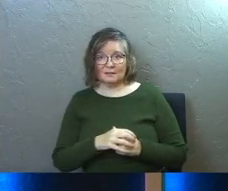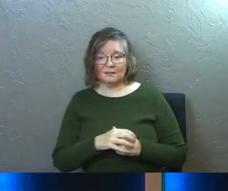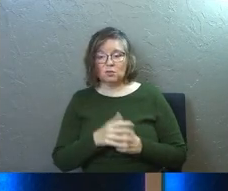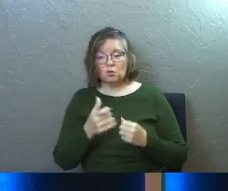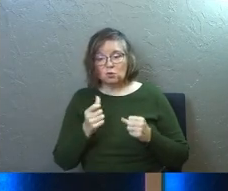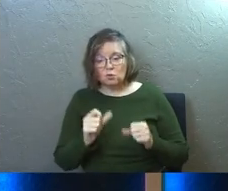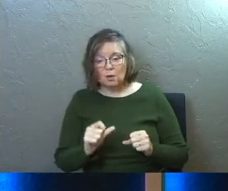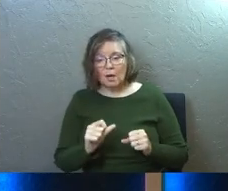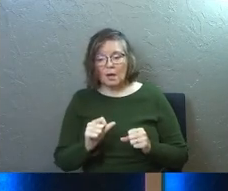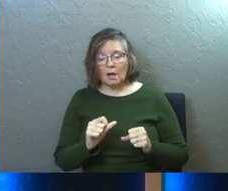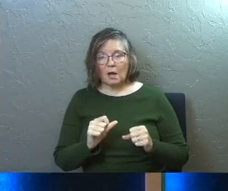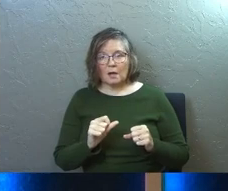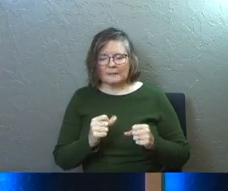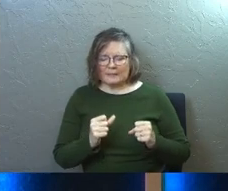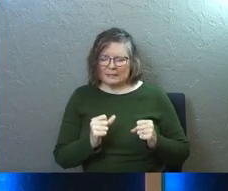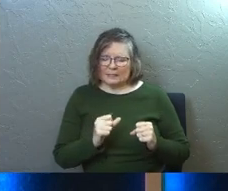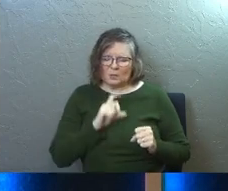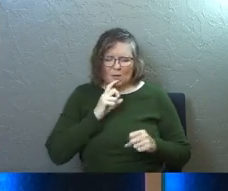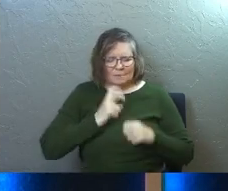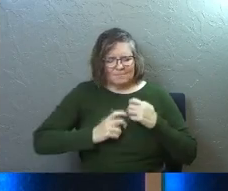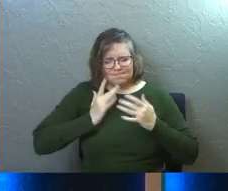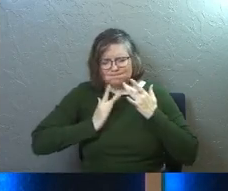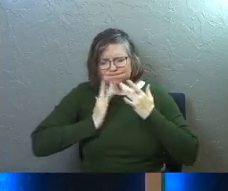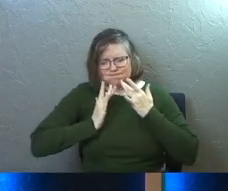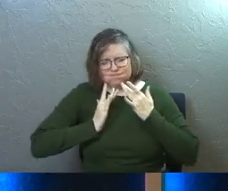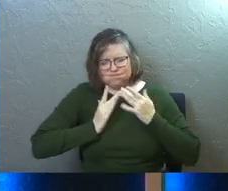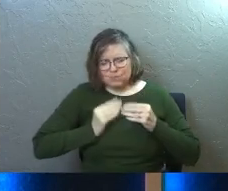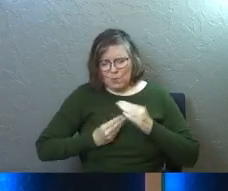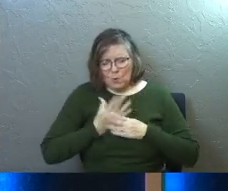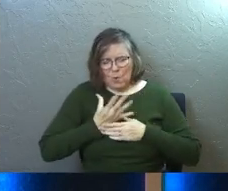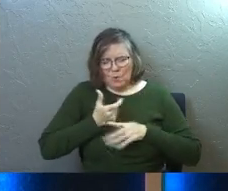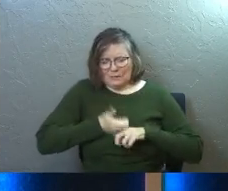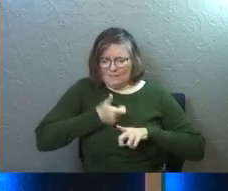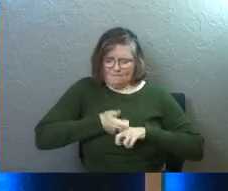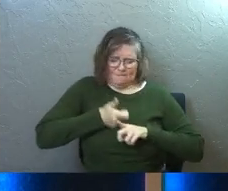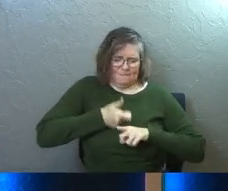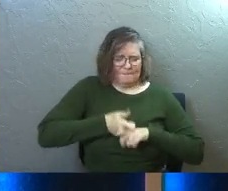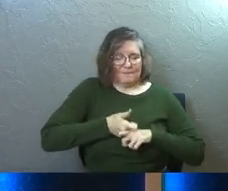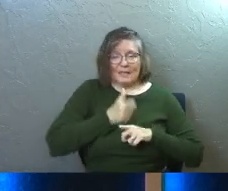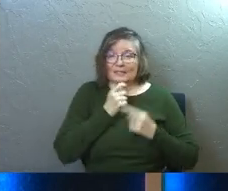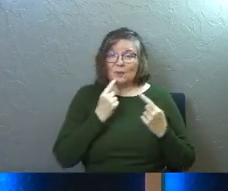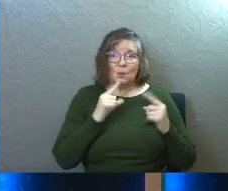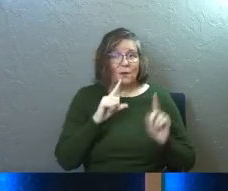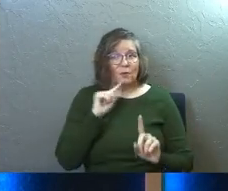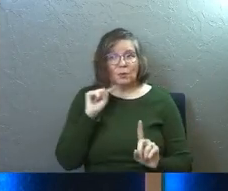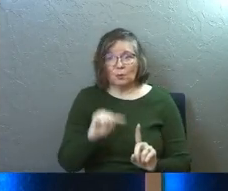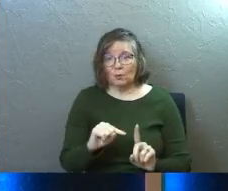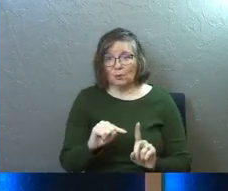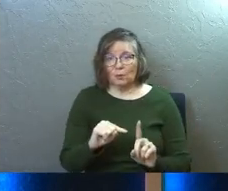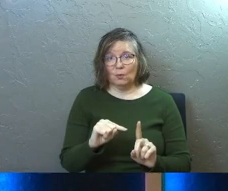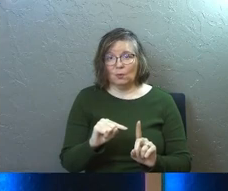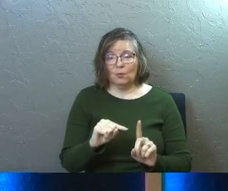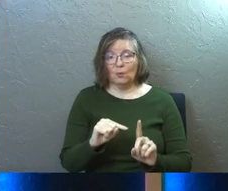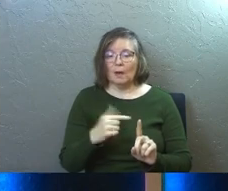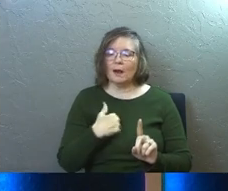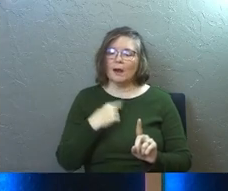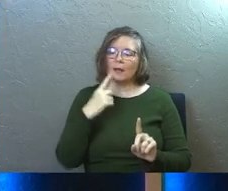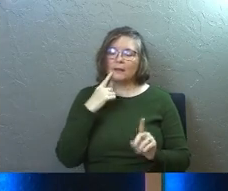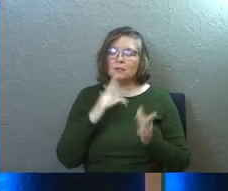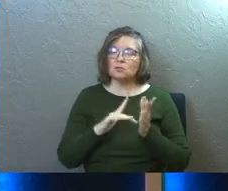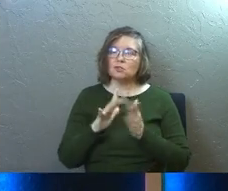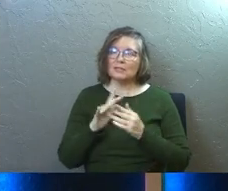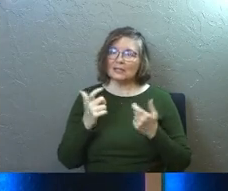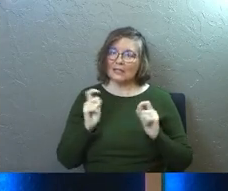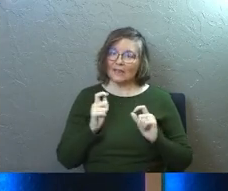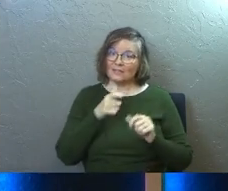You've tried, you've white knuckled before, you've tried really hard to grow in Christ before and it didn't work for you. And I think